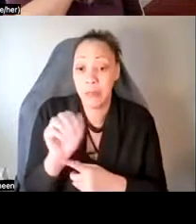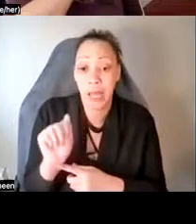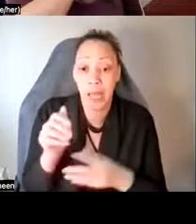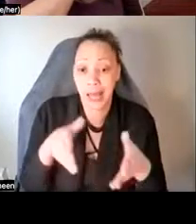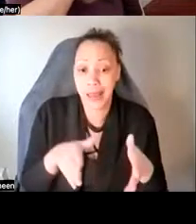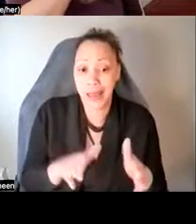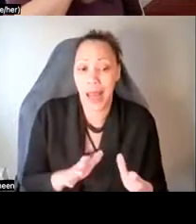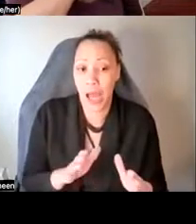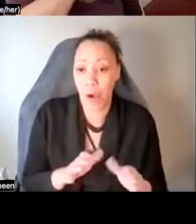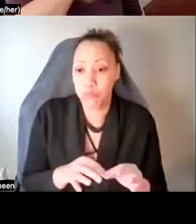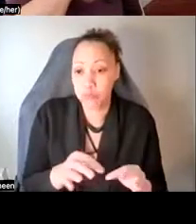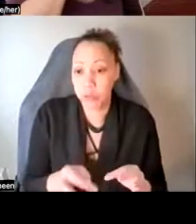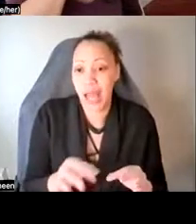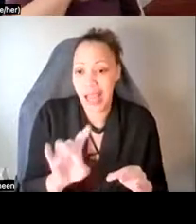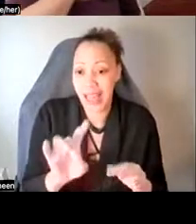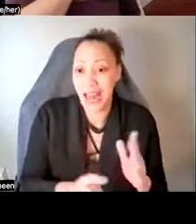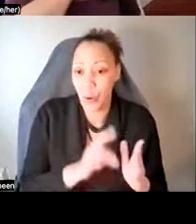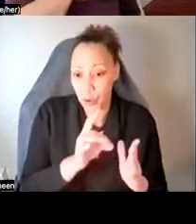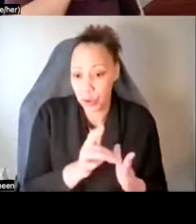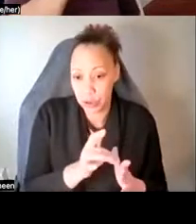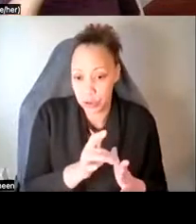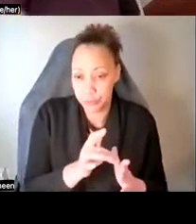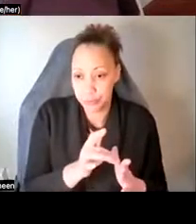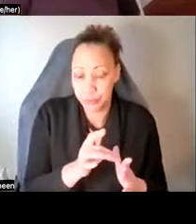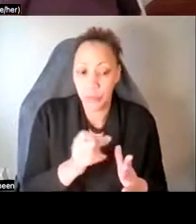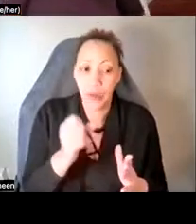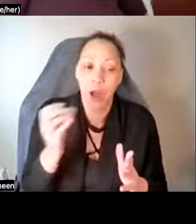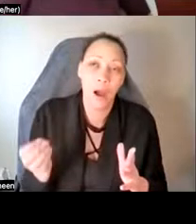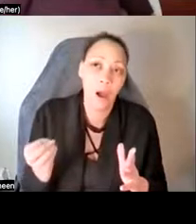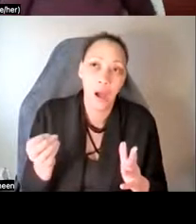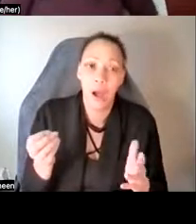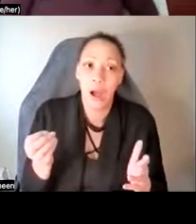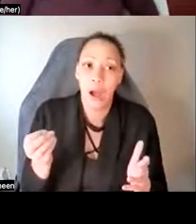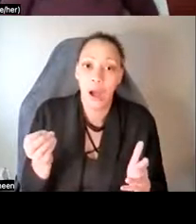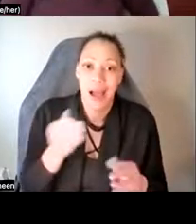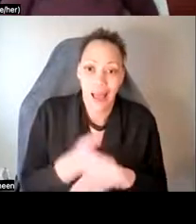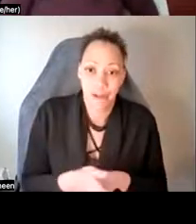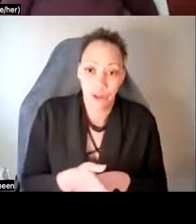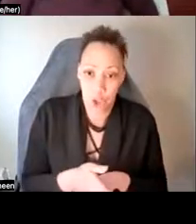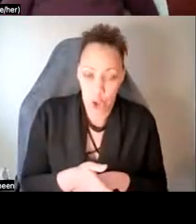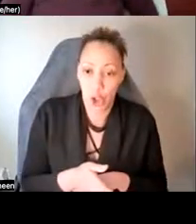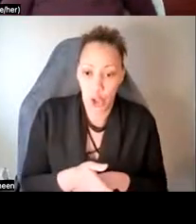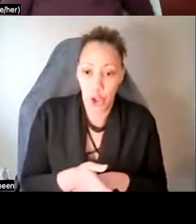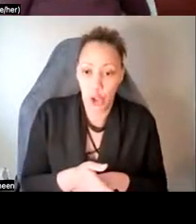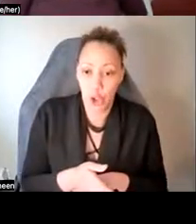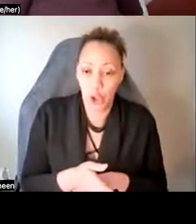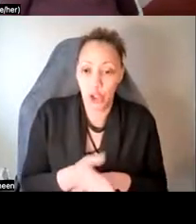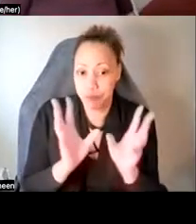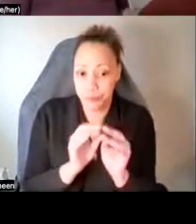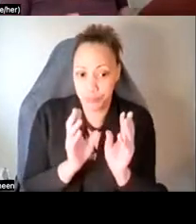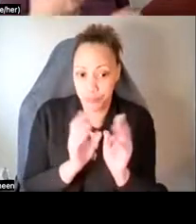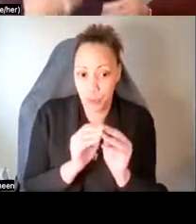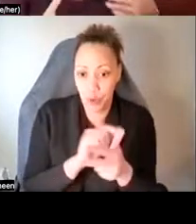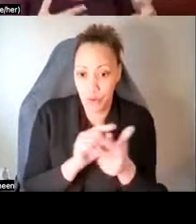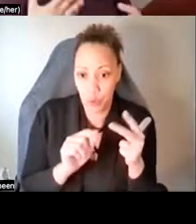to last, um, eight hours. Um, after the experimental session, there's three integration sessions.